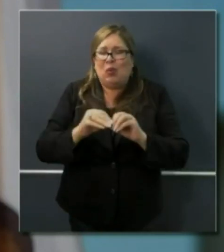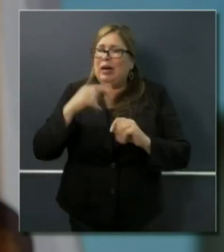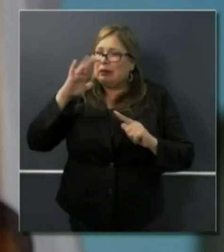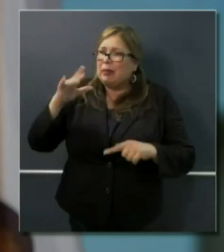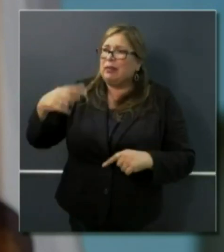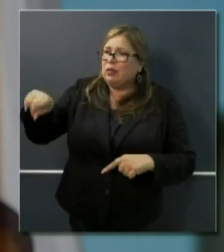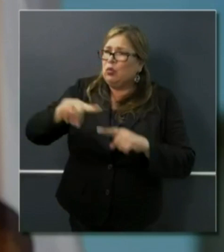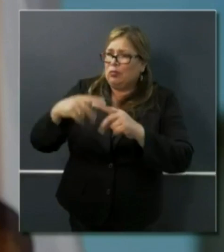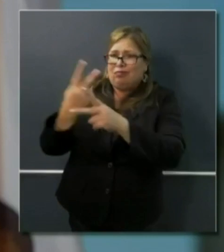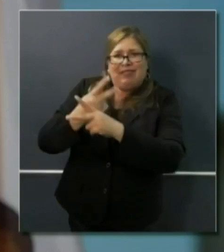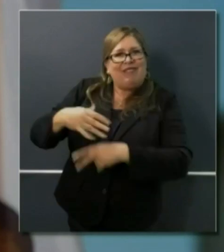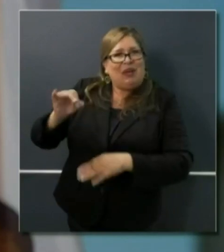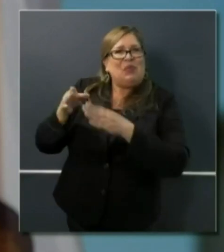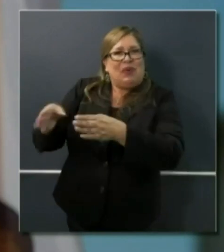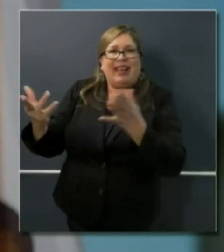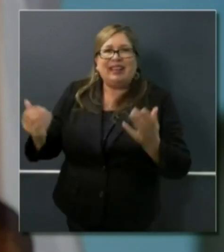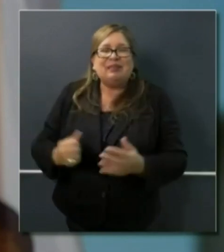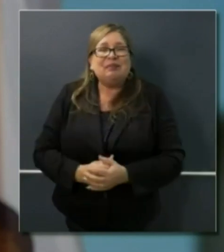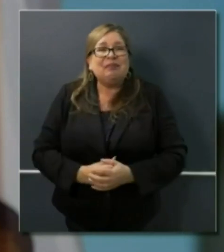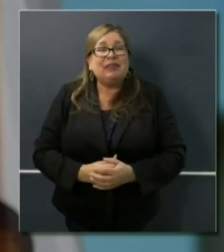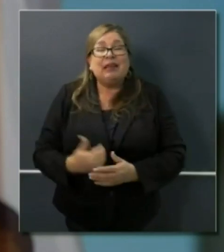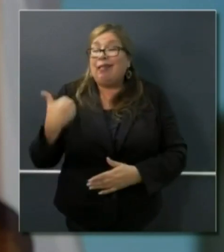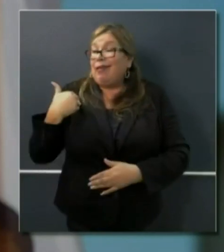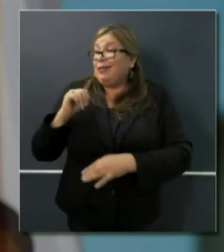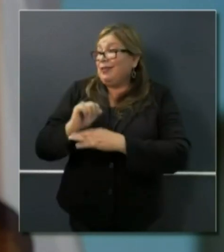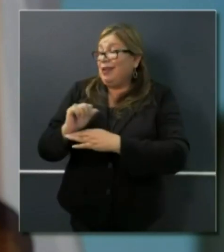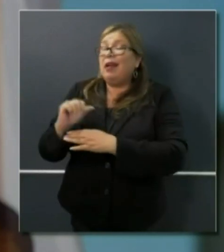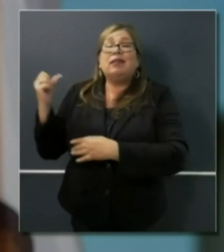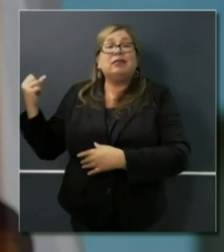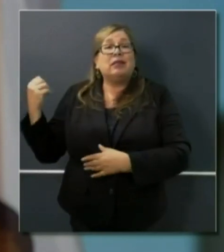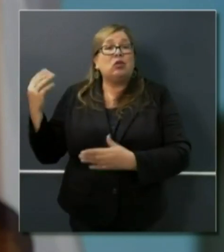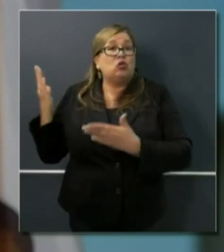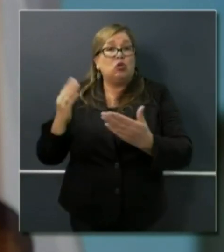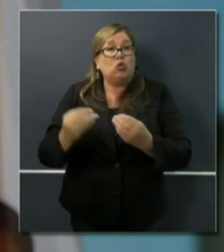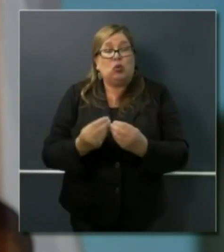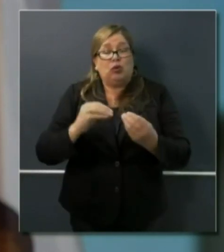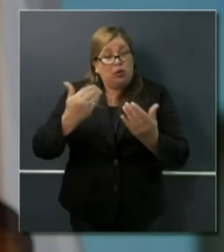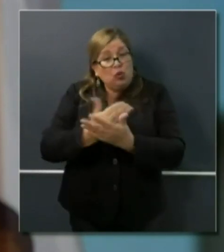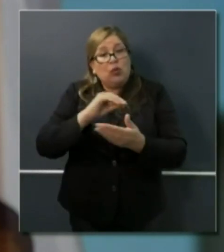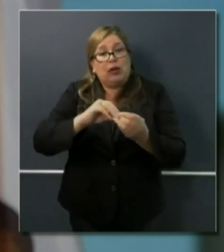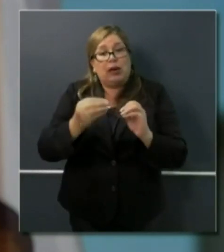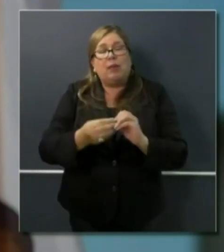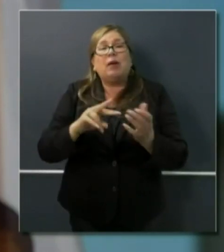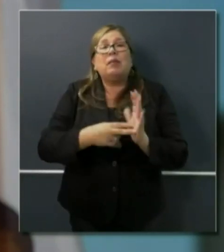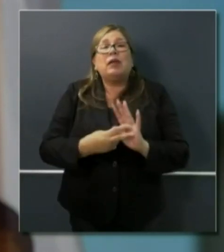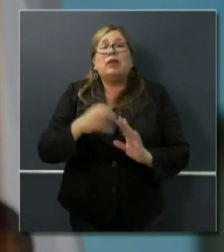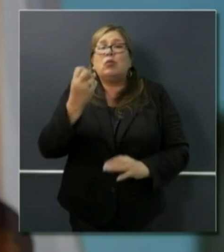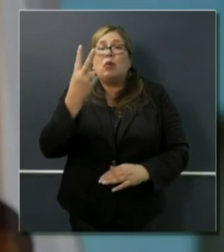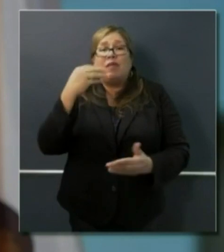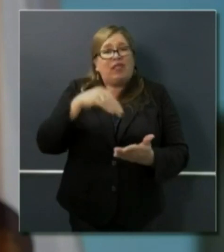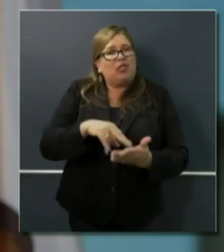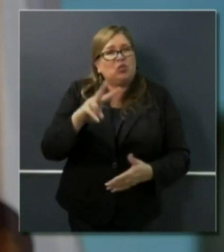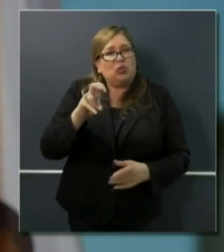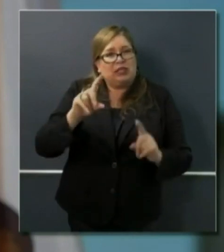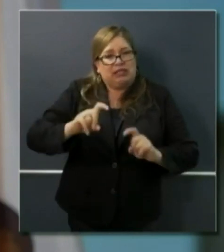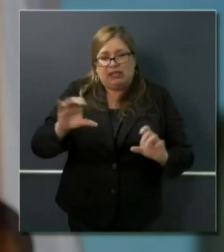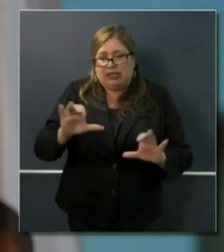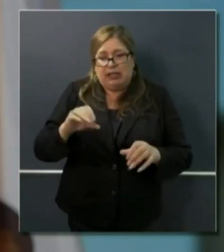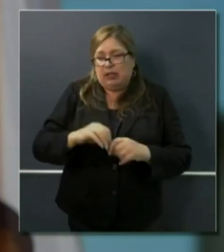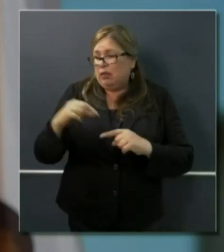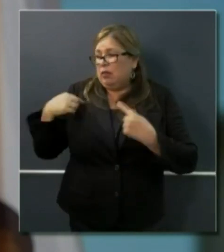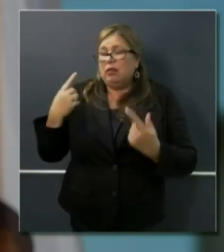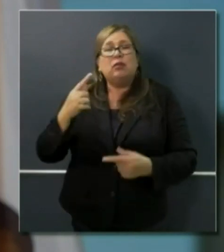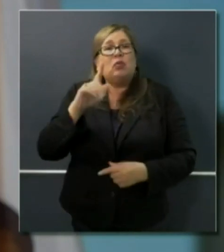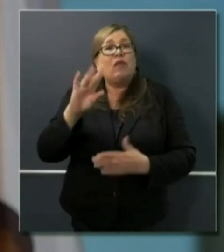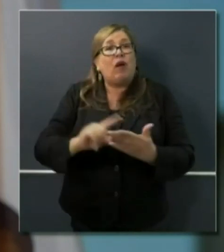team. Last night, we got new numbers back that showed 12,200 additional tests were conducted in the last 24